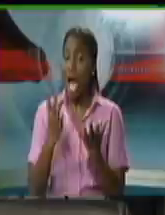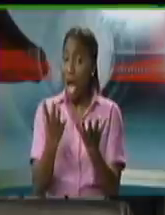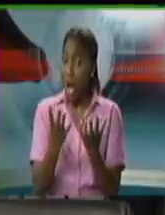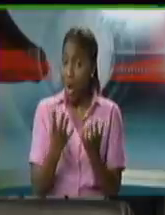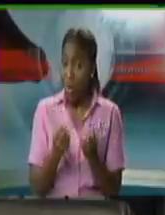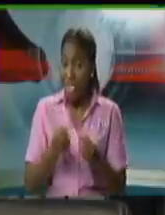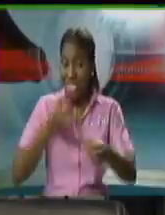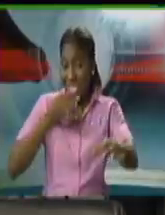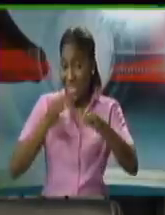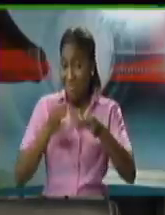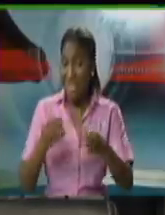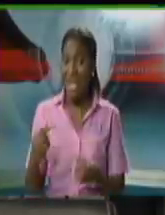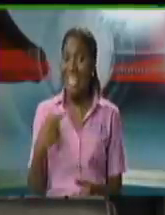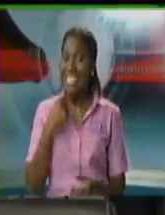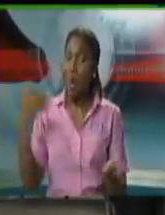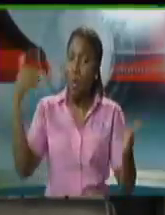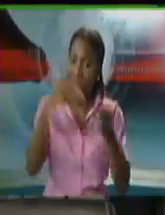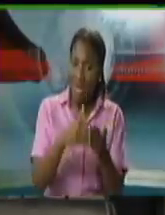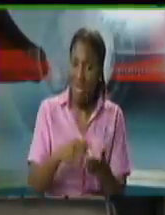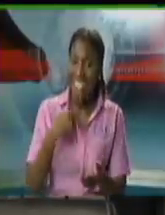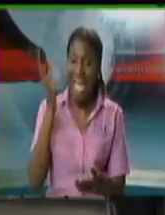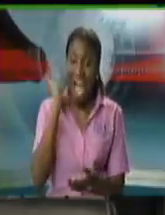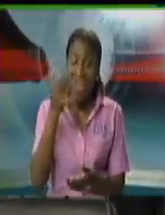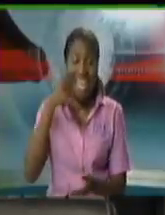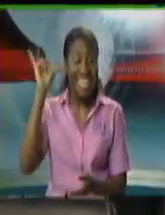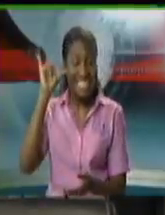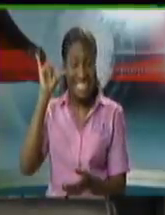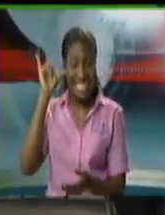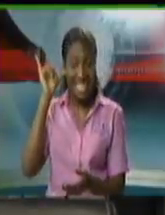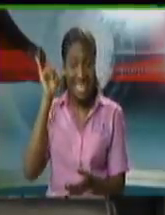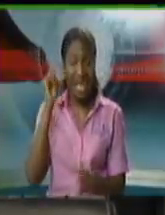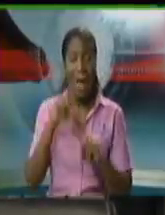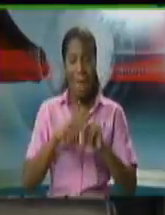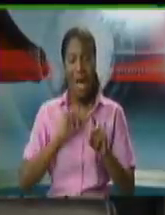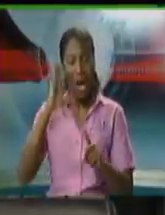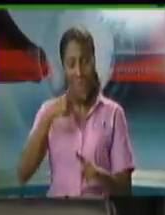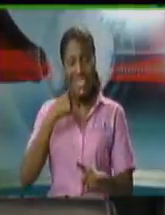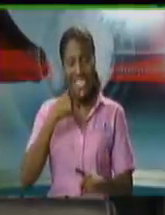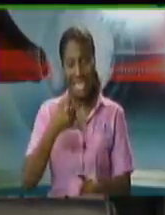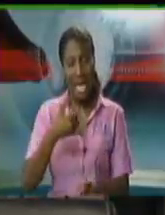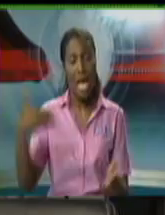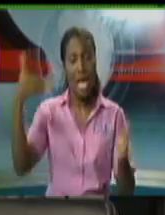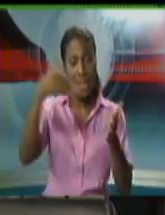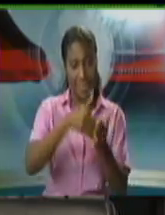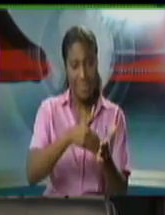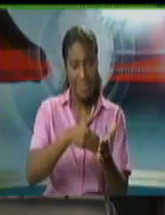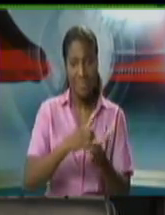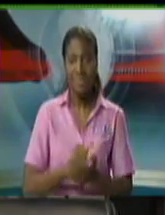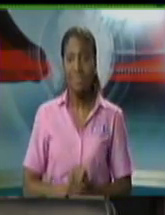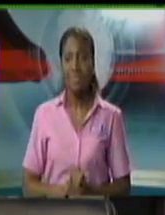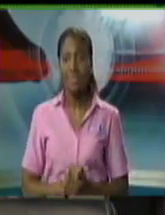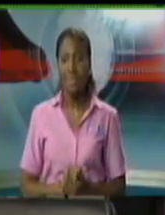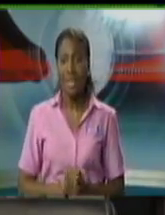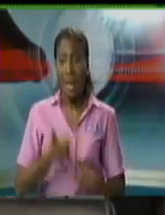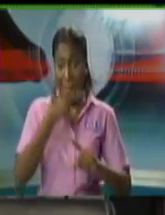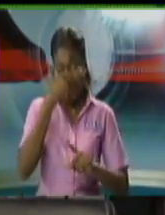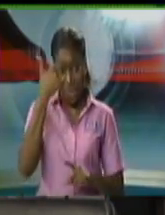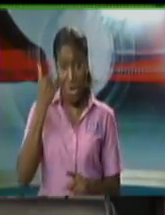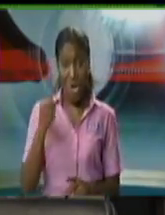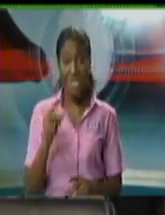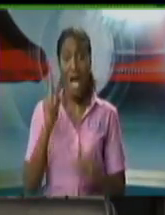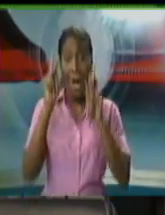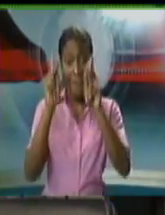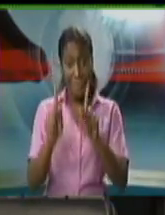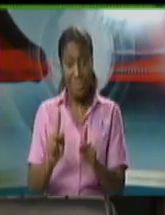medical officer said yesterday at the press conference at the prime minister's office because the same question was posed